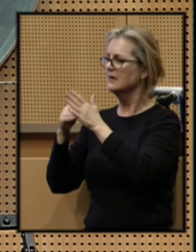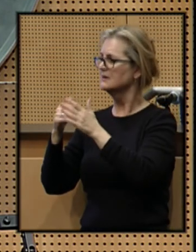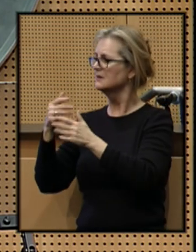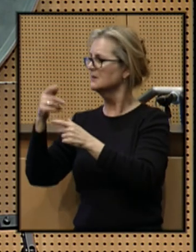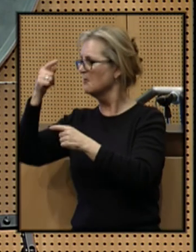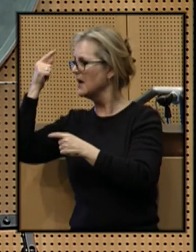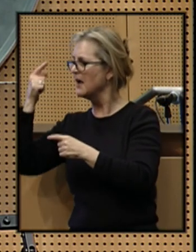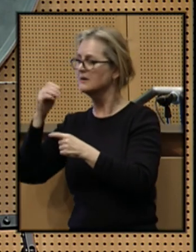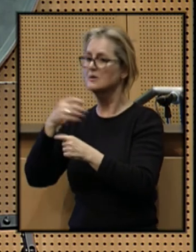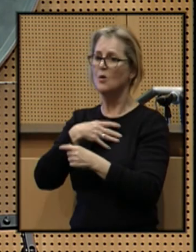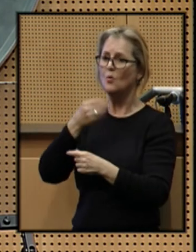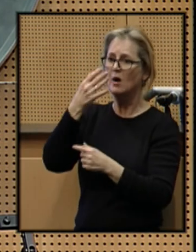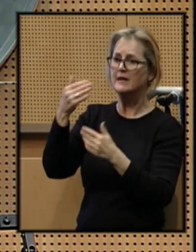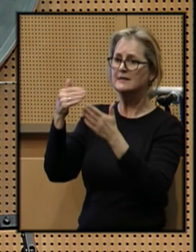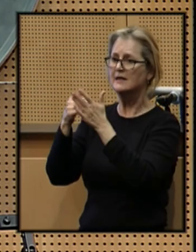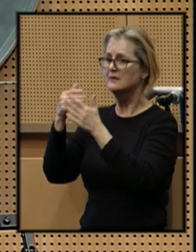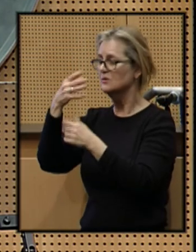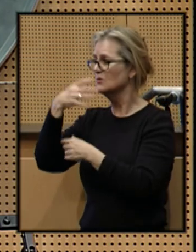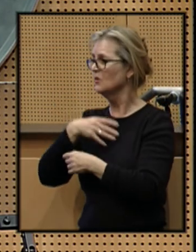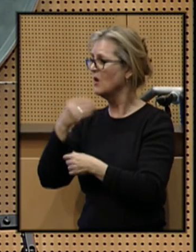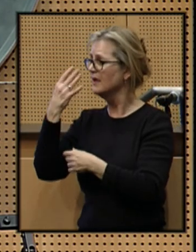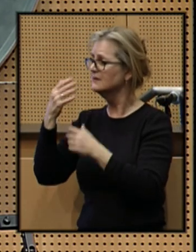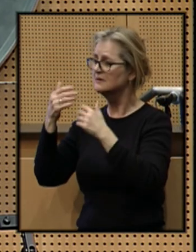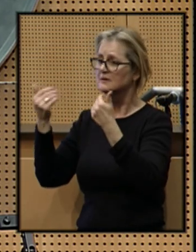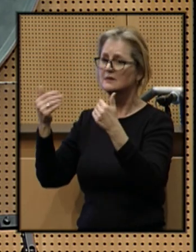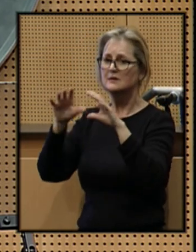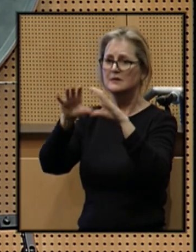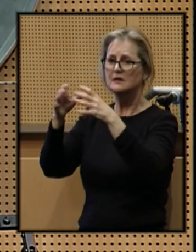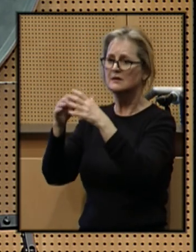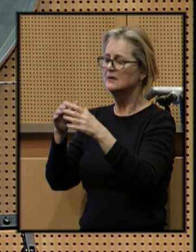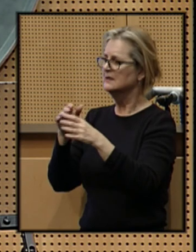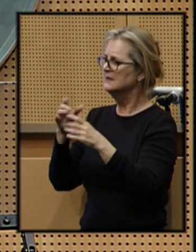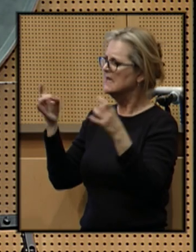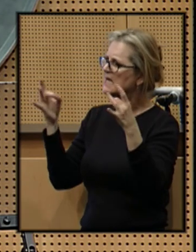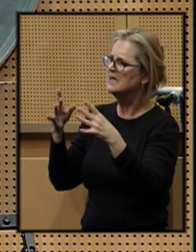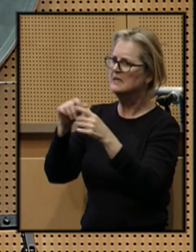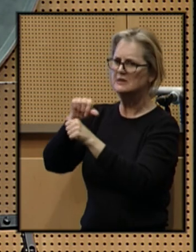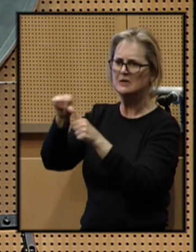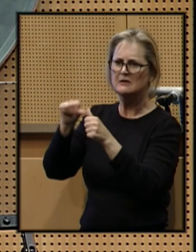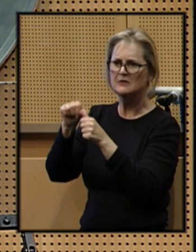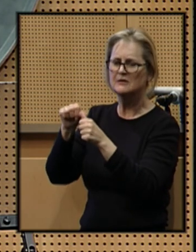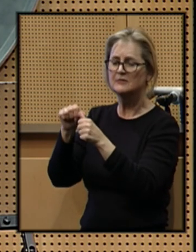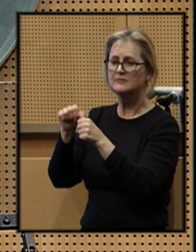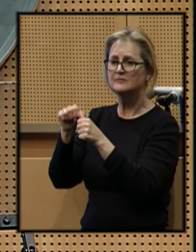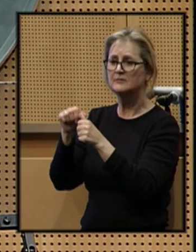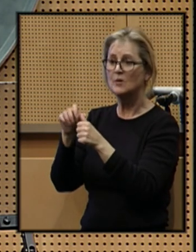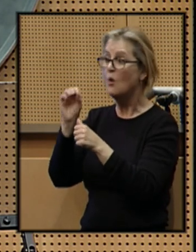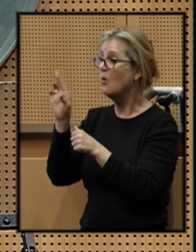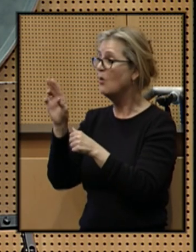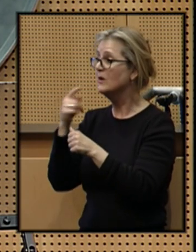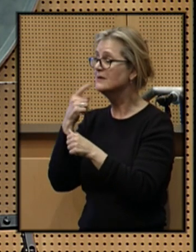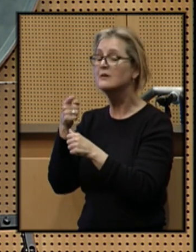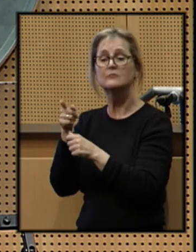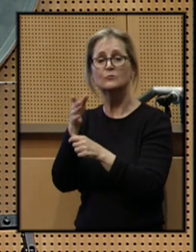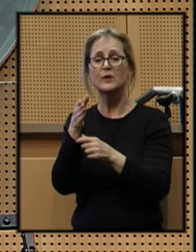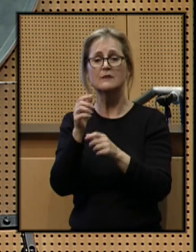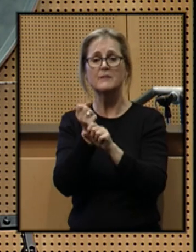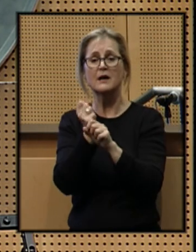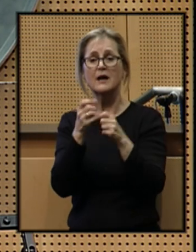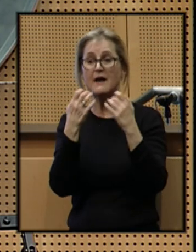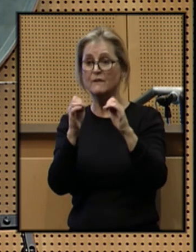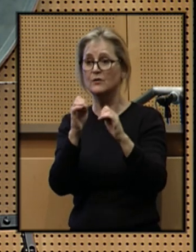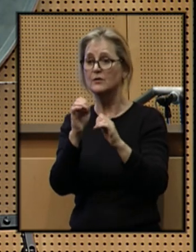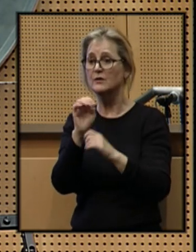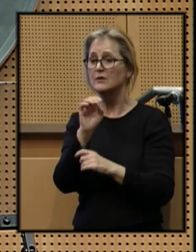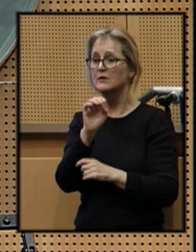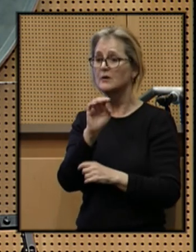and whites against whites, filled with hatred towards one another. Or he said we can make an effort as Dr.